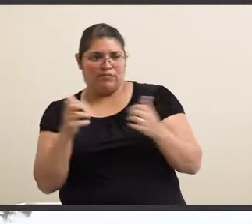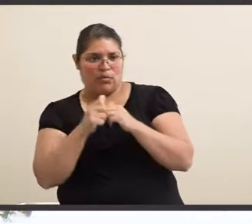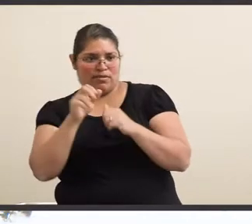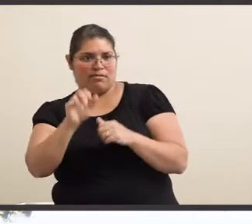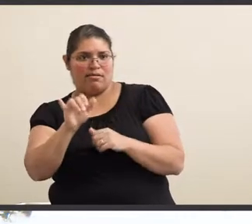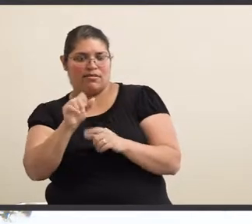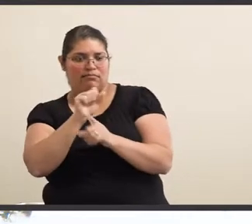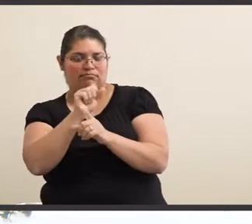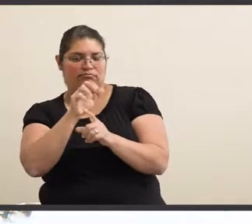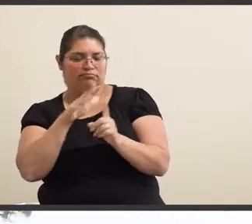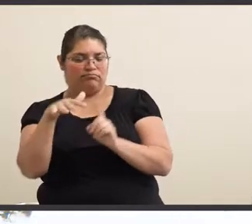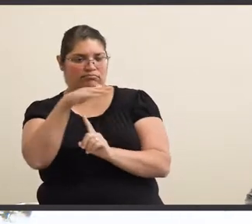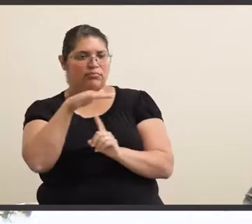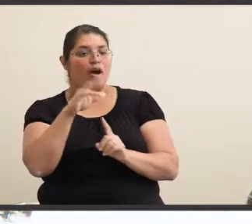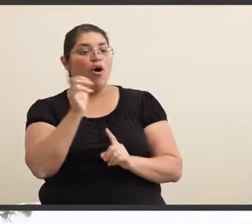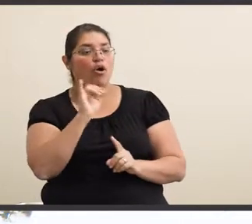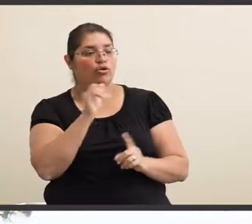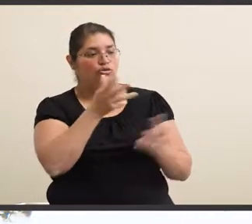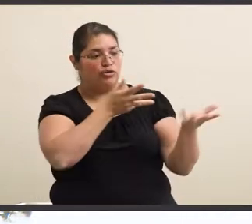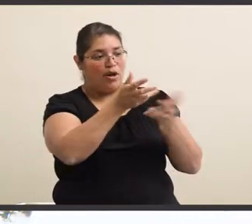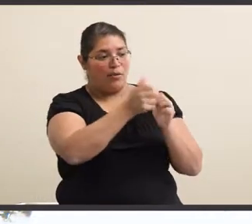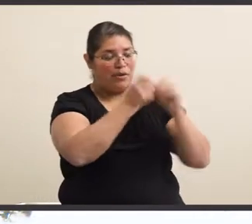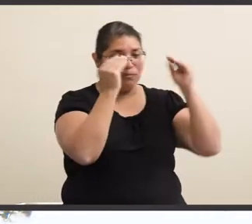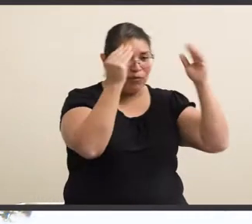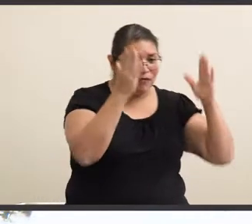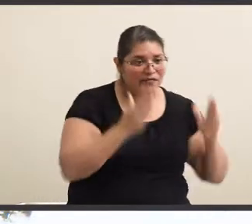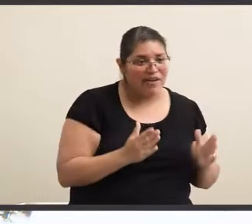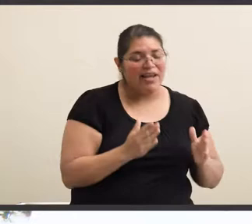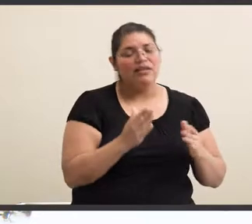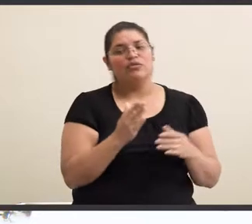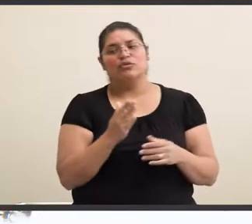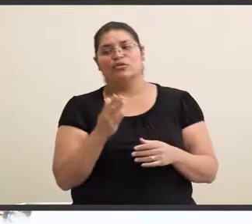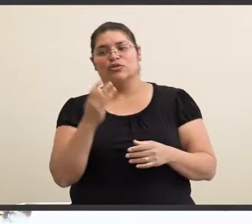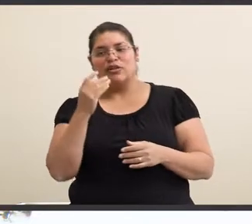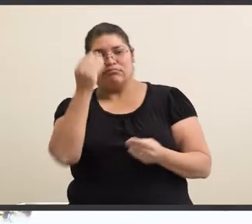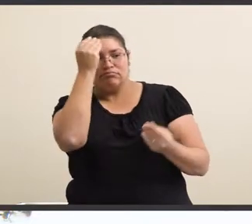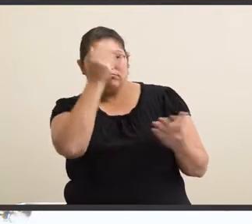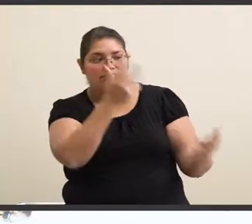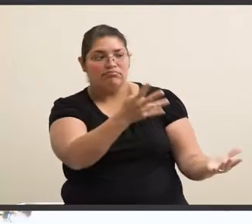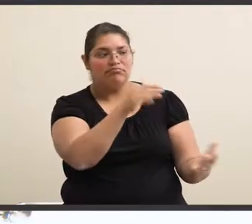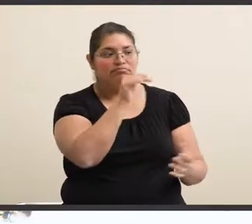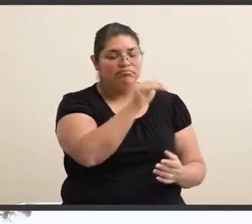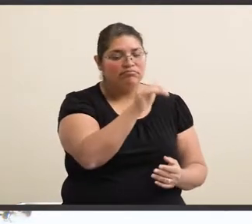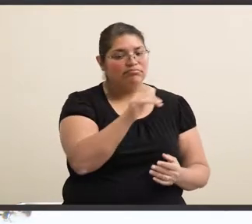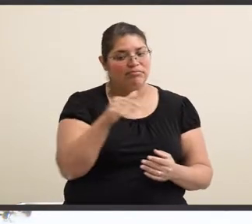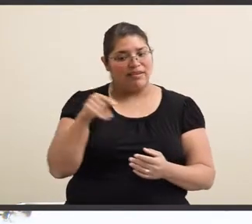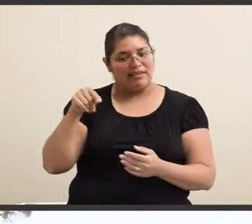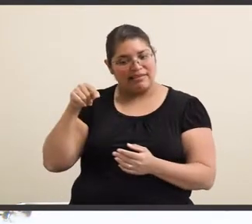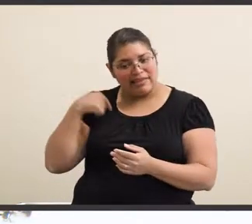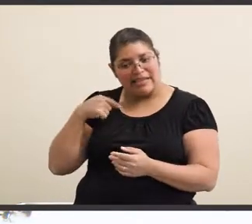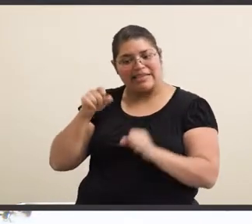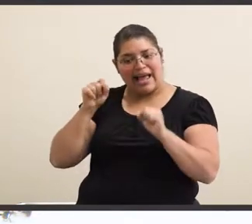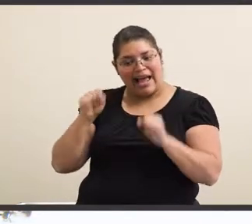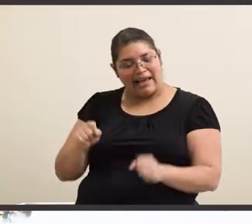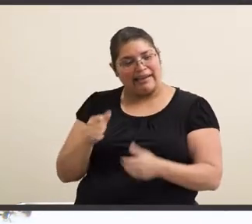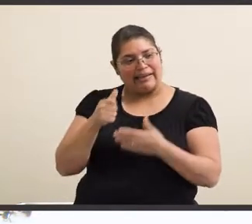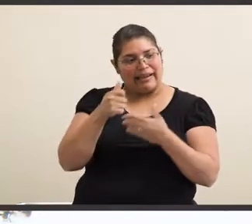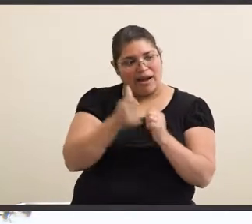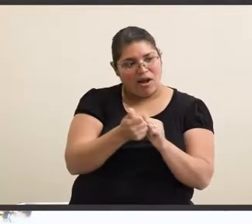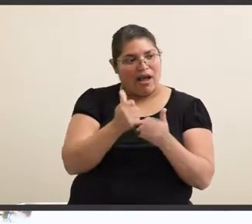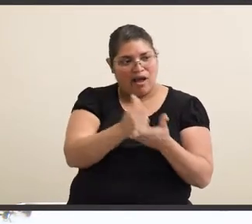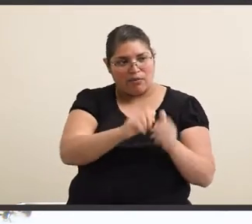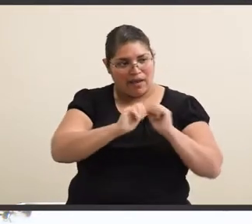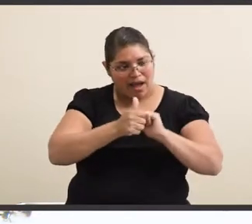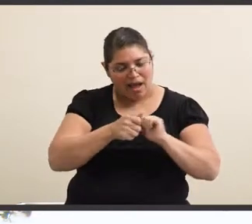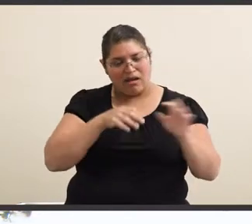also interacting with the professors and letting them know, hey, this is what I can contribute and